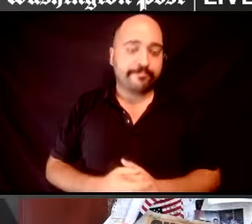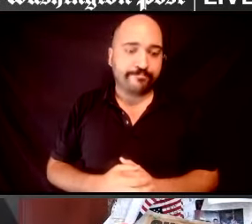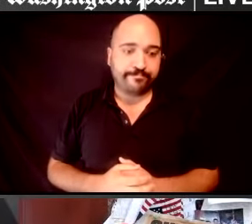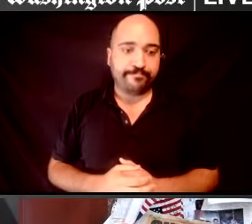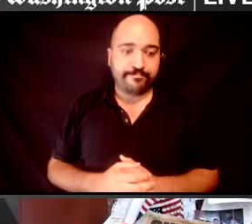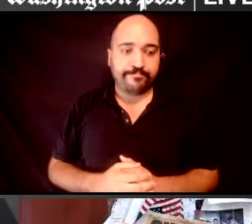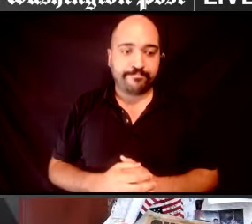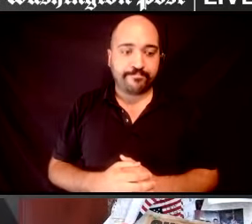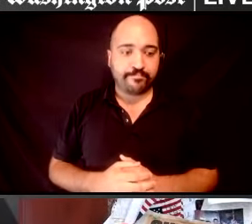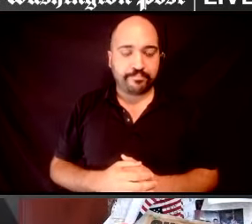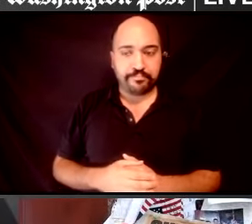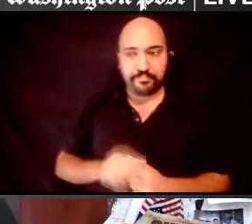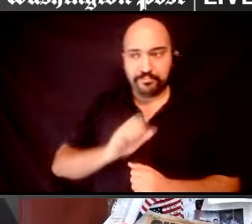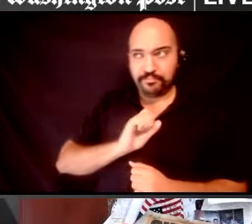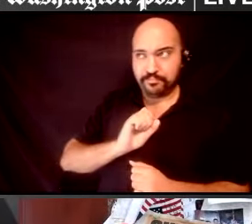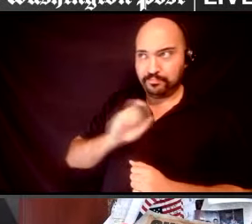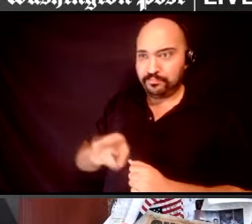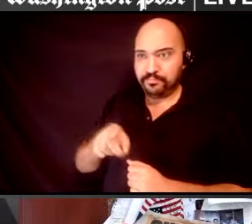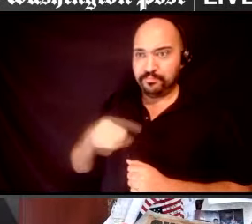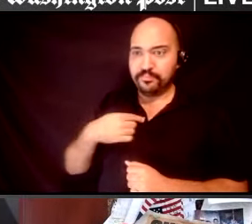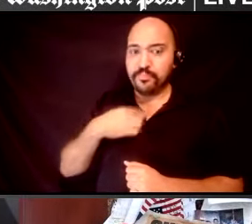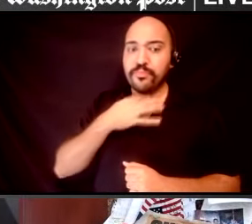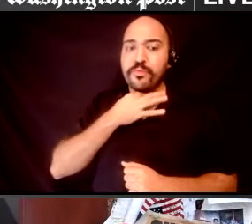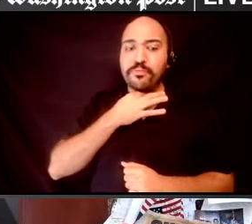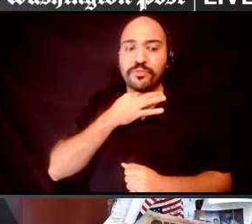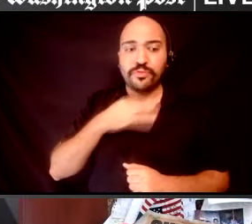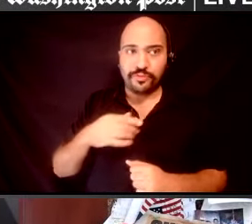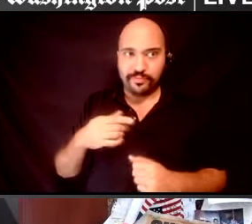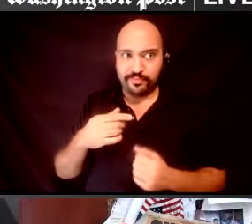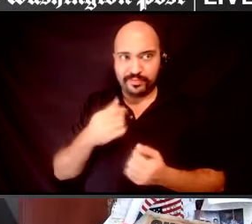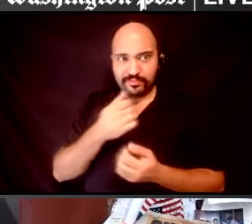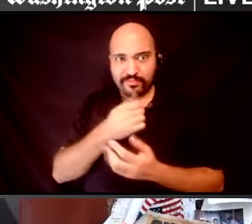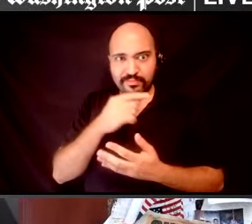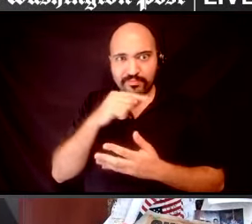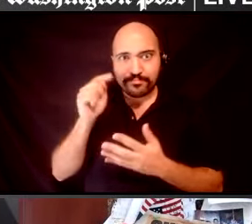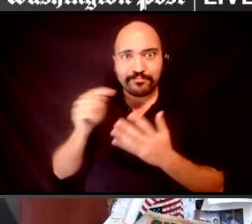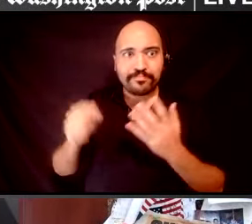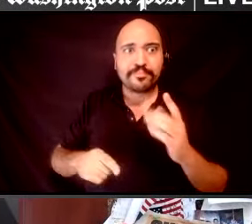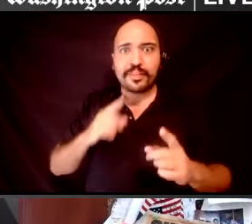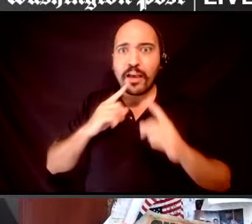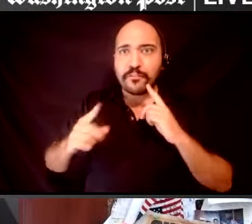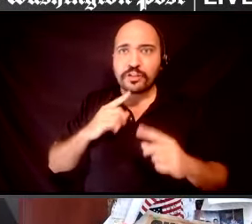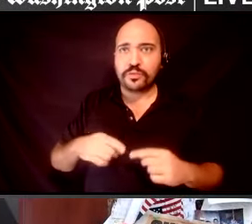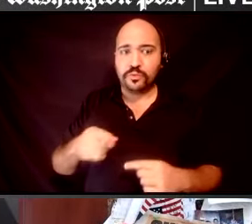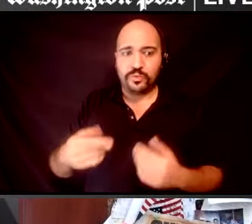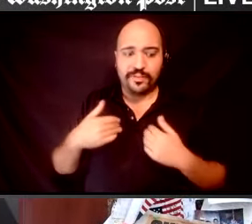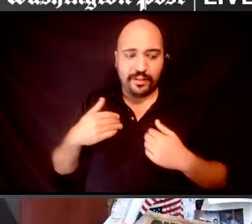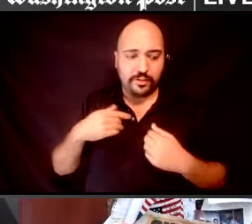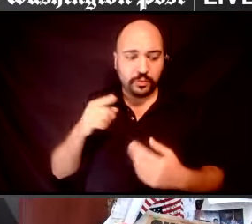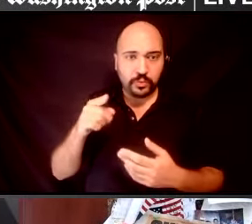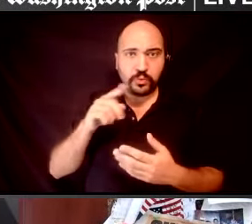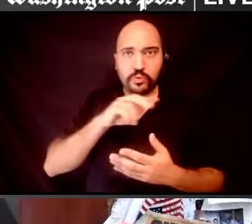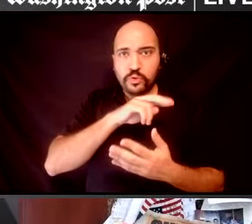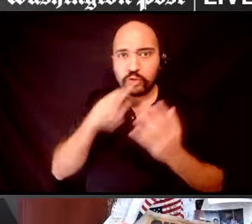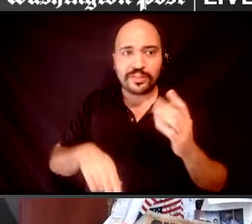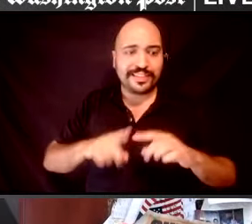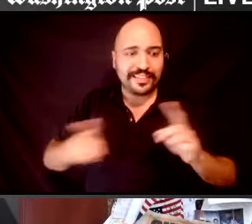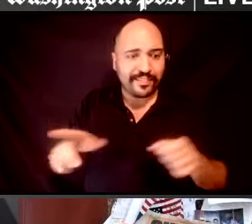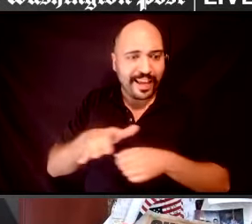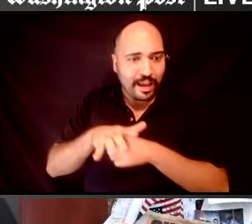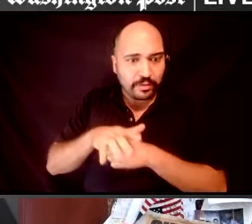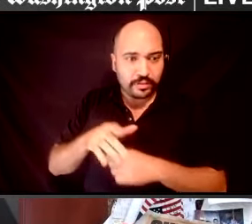So I'm curious, in the various conversations you have, and as you look at all these different areas, do you